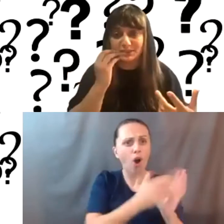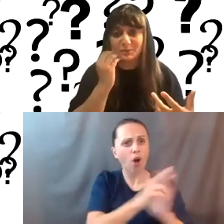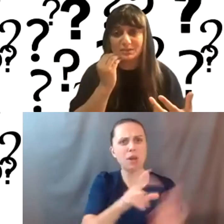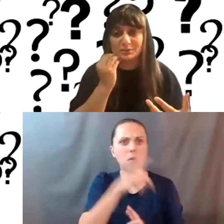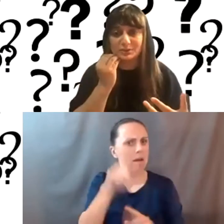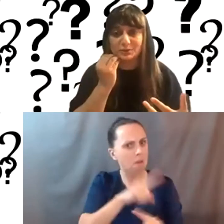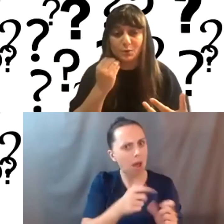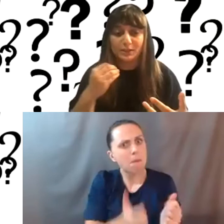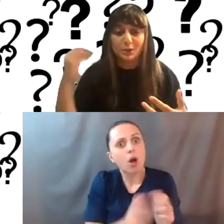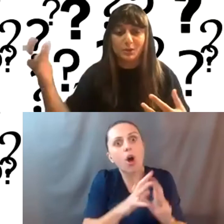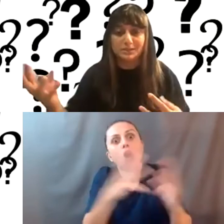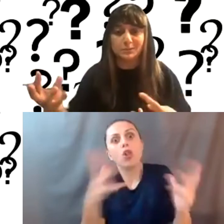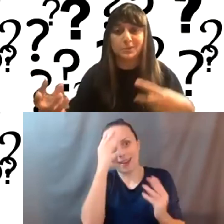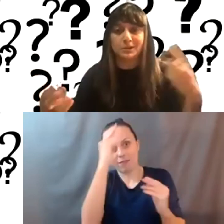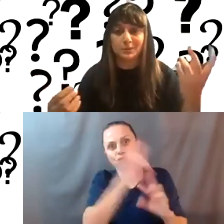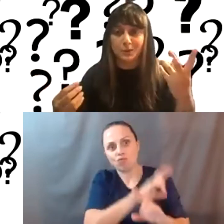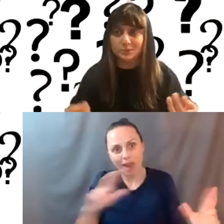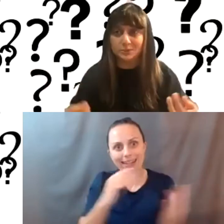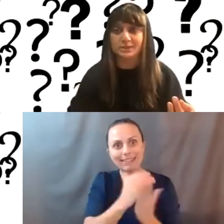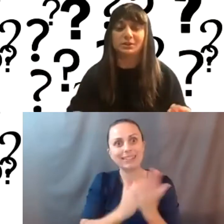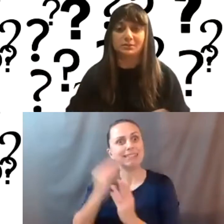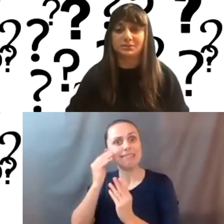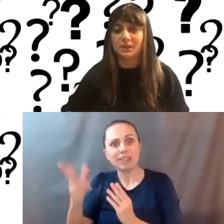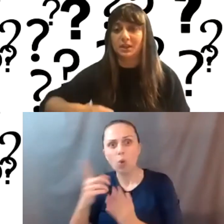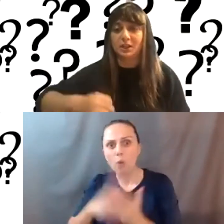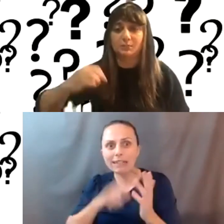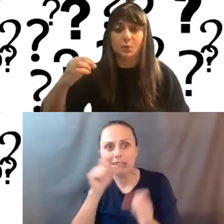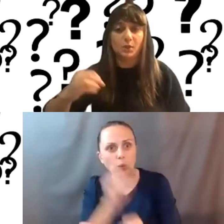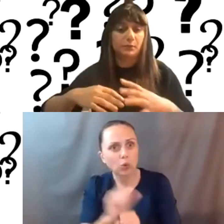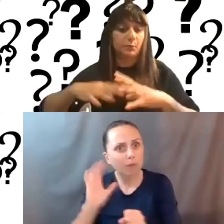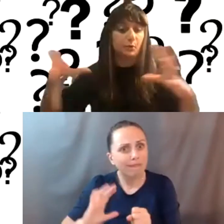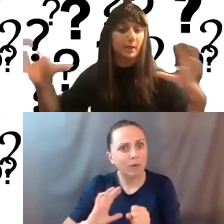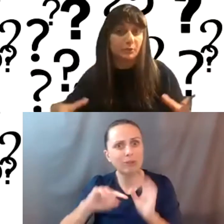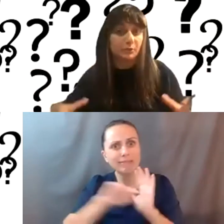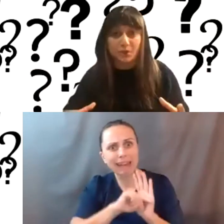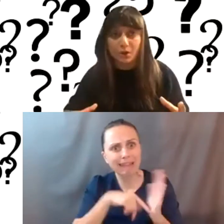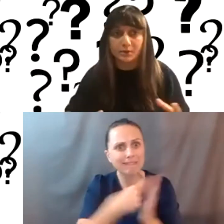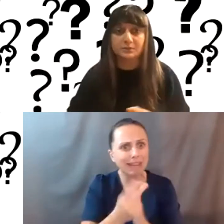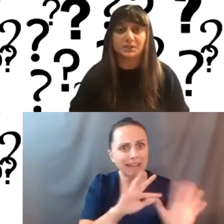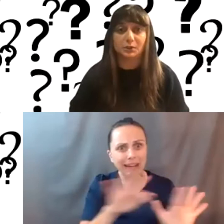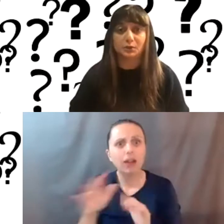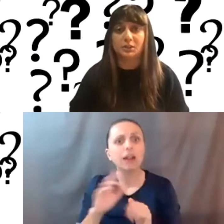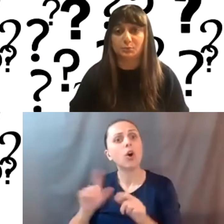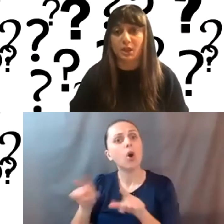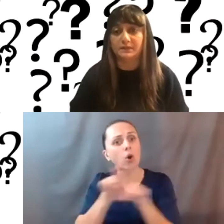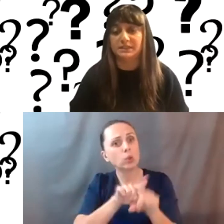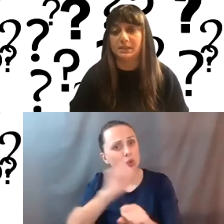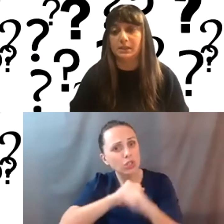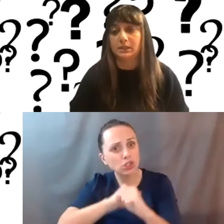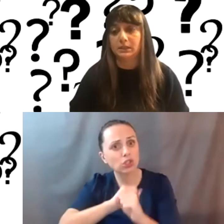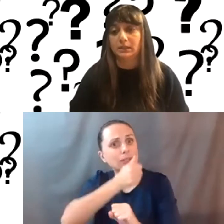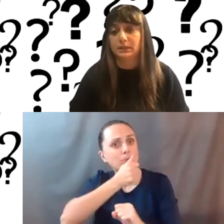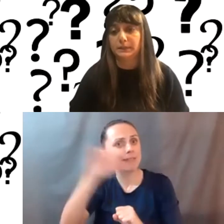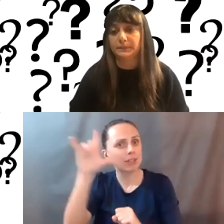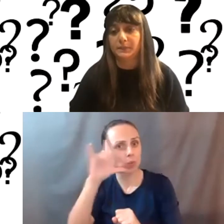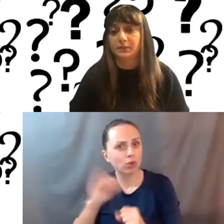information as possible. So knowing what didn't work, what you need built, um, what the parameters are around security and privacy.